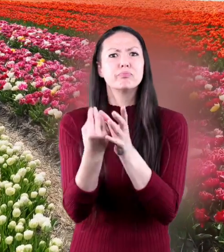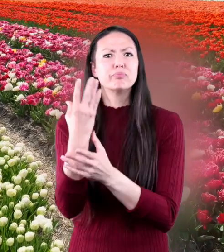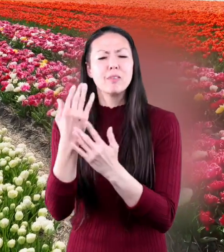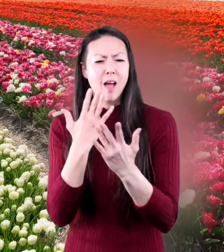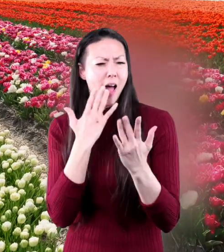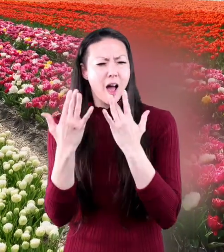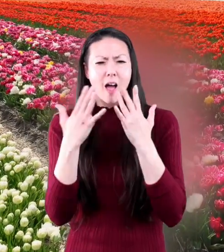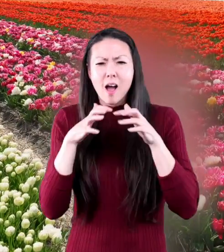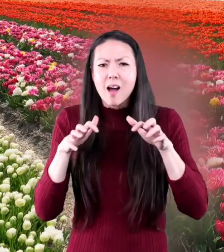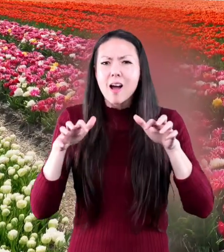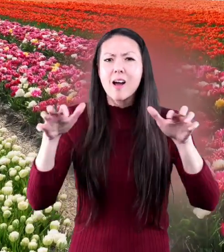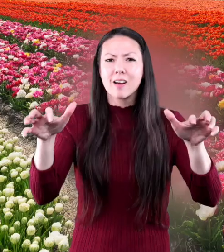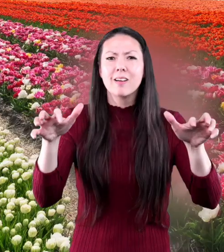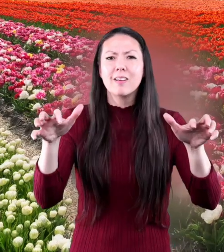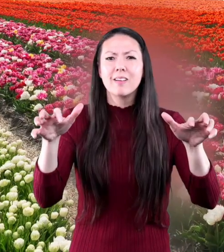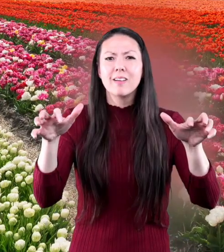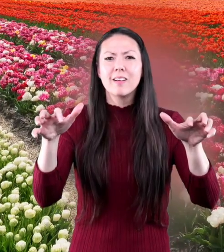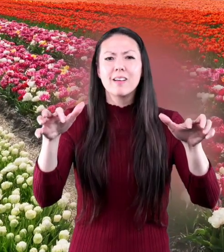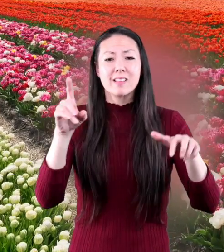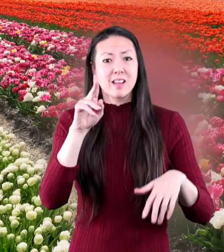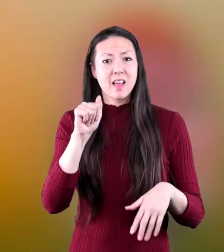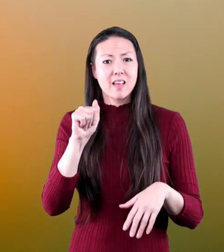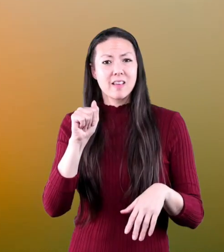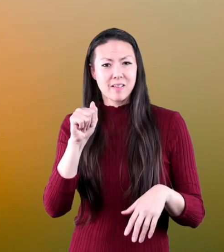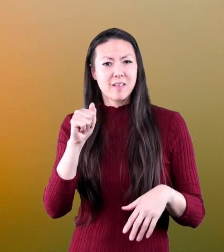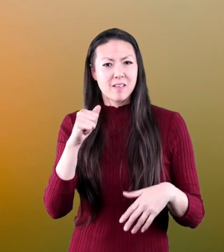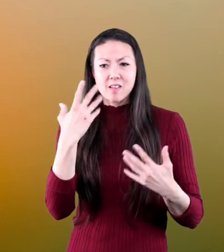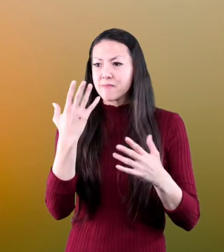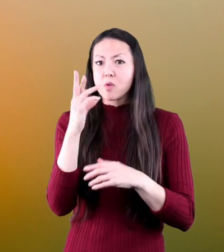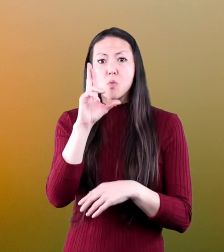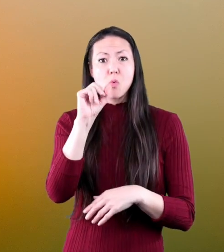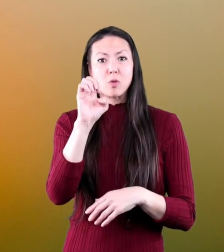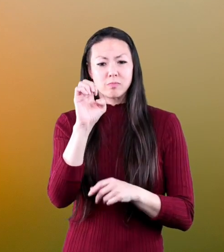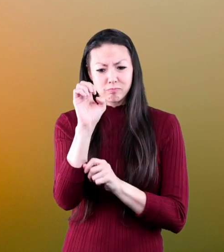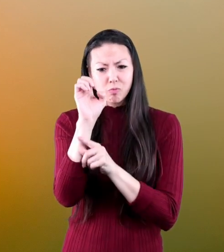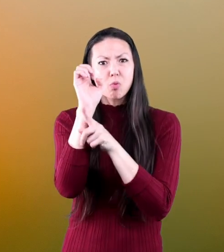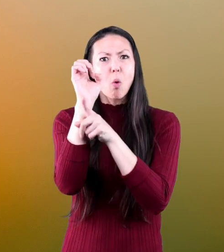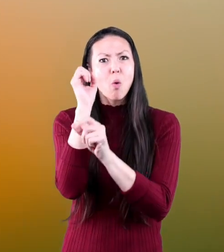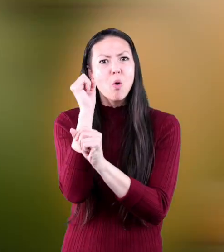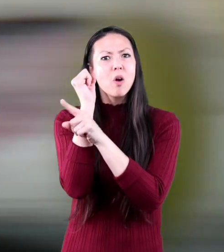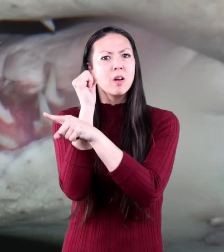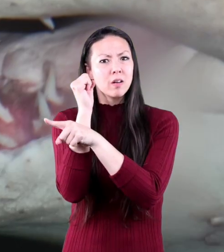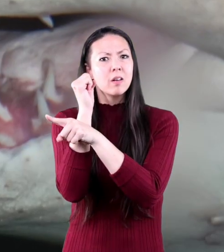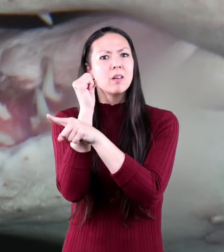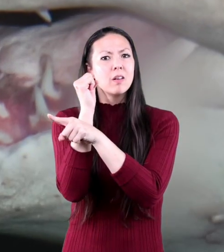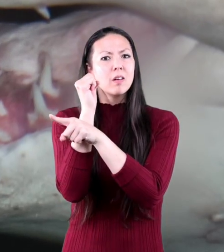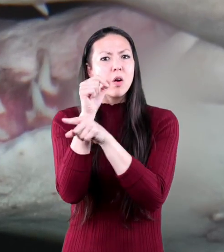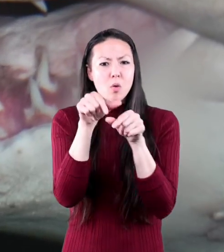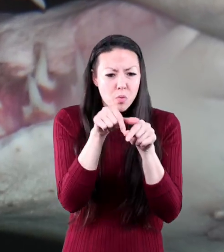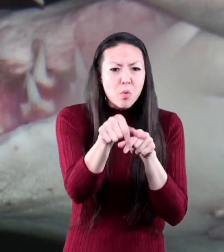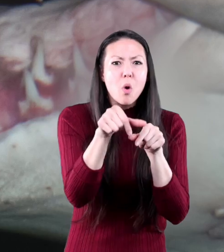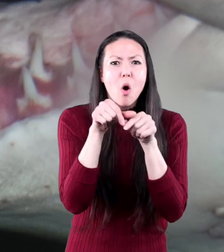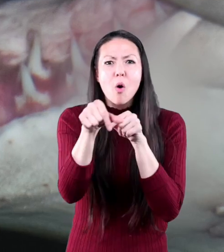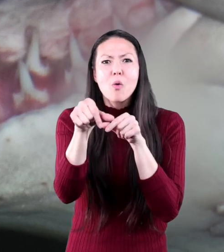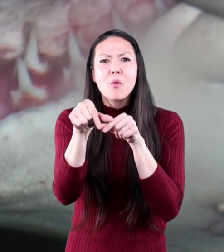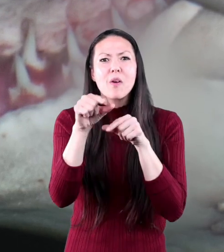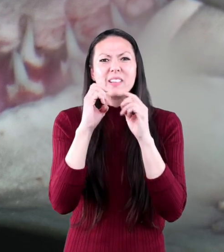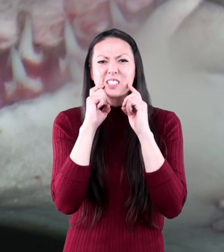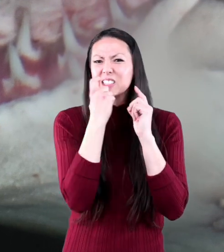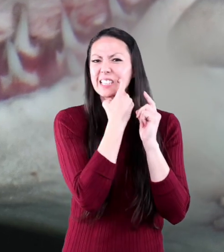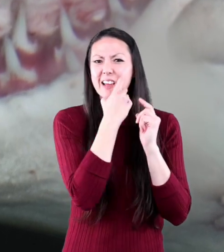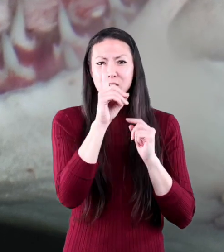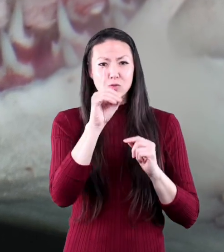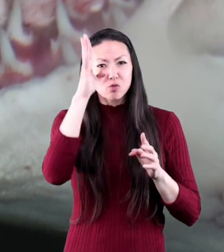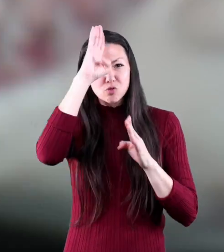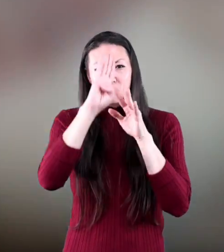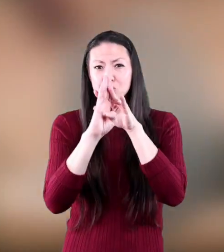its blooms in thousands of colors. DNA gives a rose its thorns. Rows and rows of shark's teeth? It's